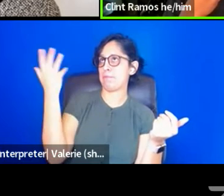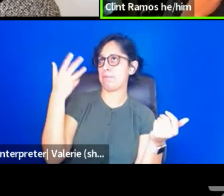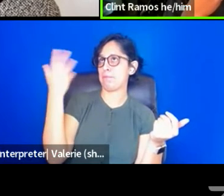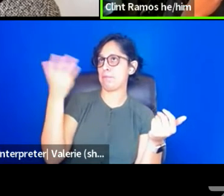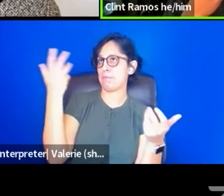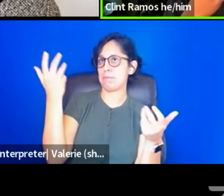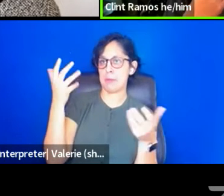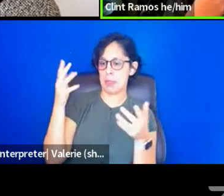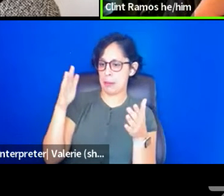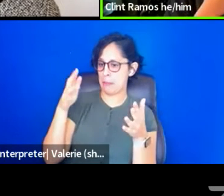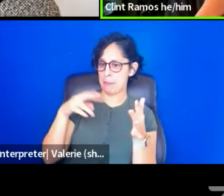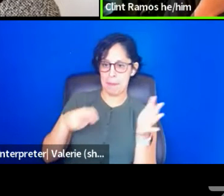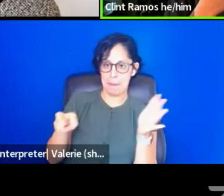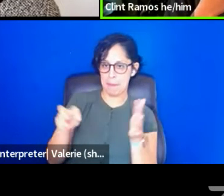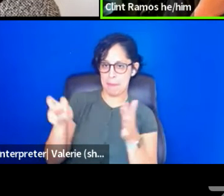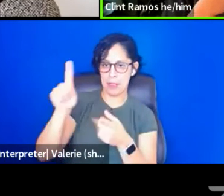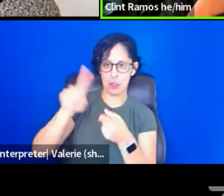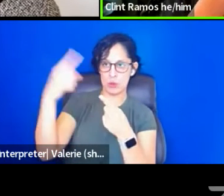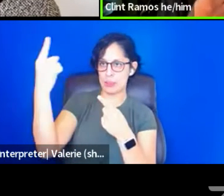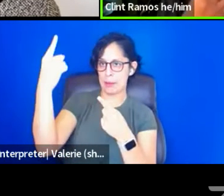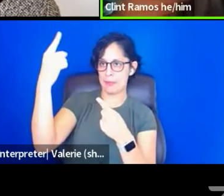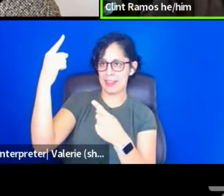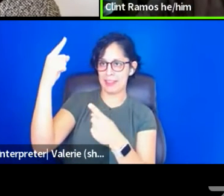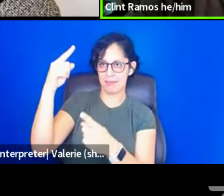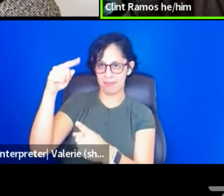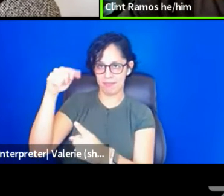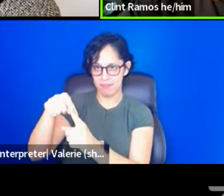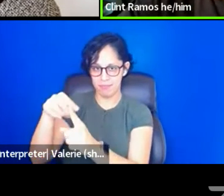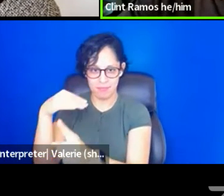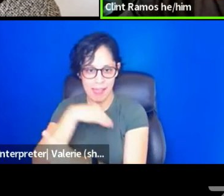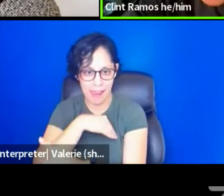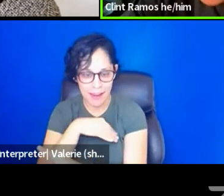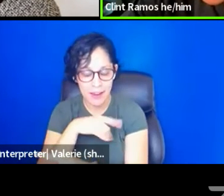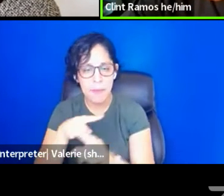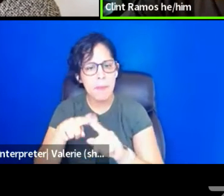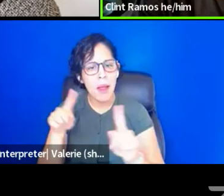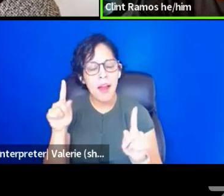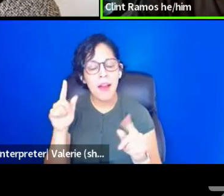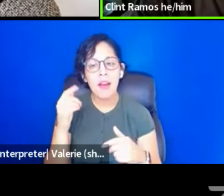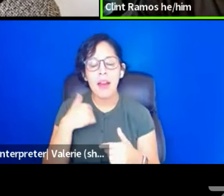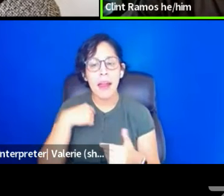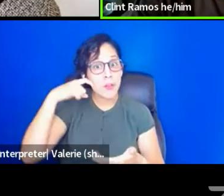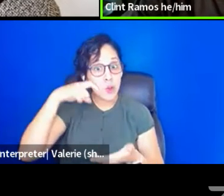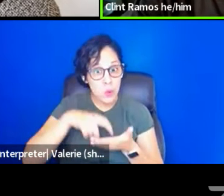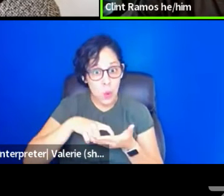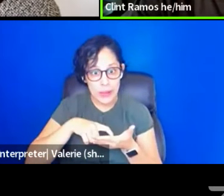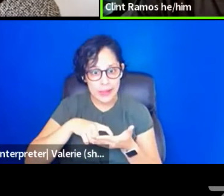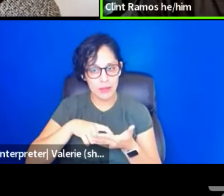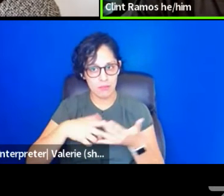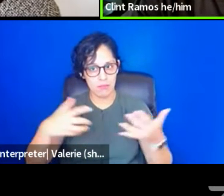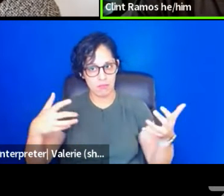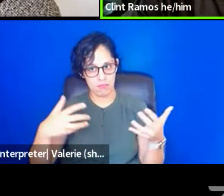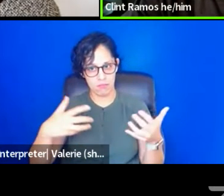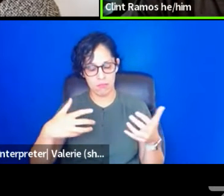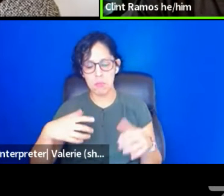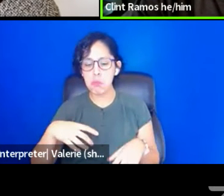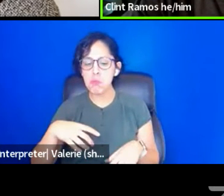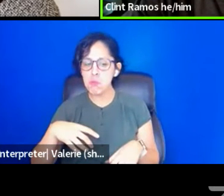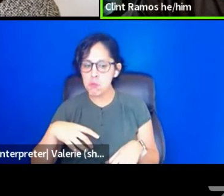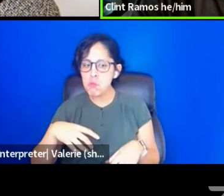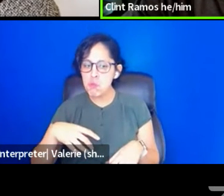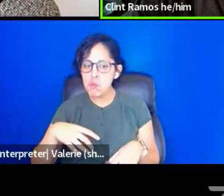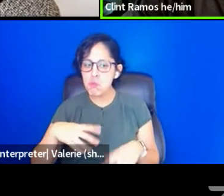trajectory to, to, to something that's like not true. But, but, but I, I've noticed that I actually, I'm able to imagine